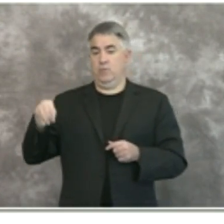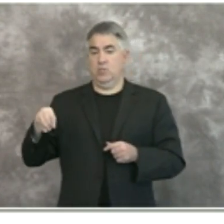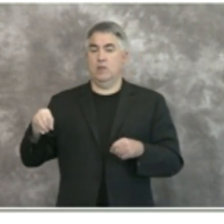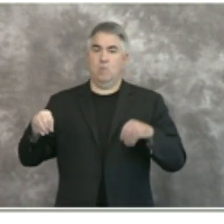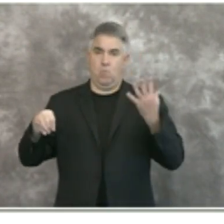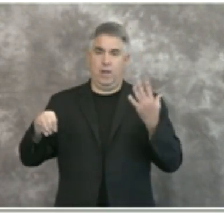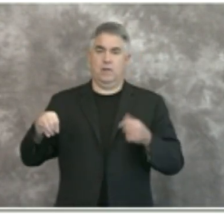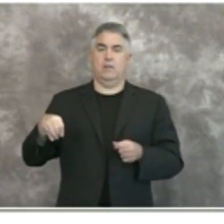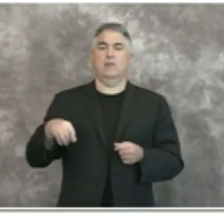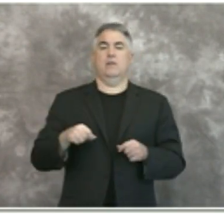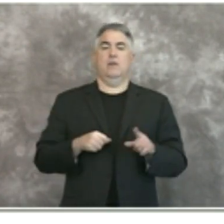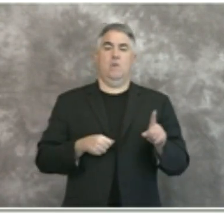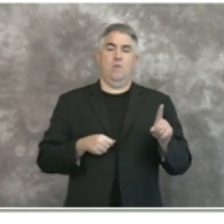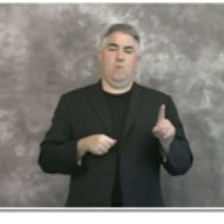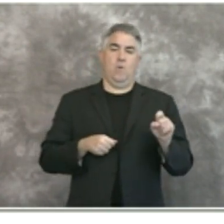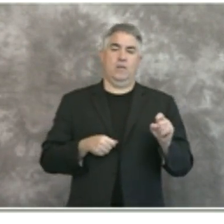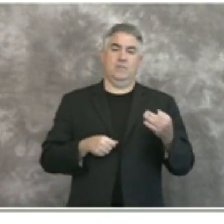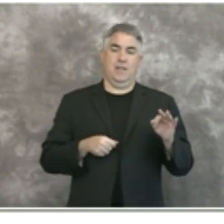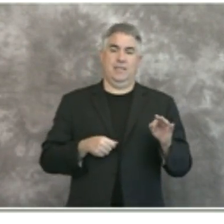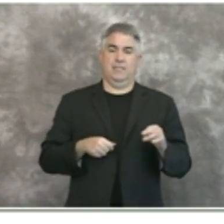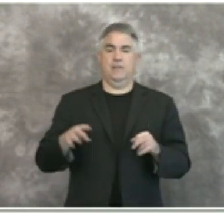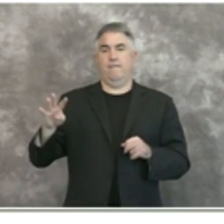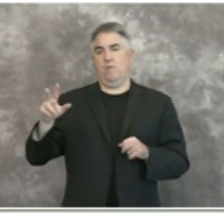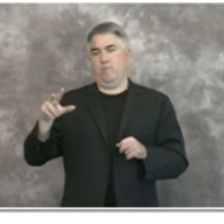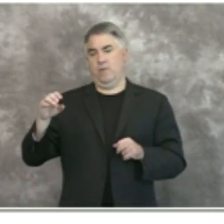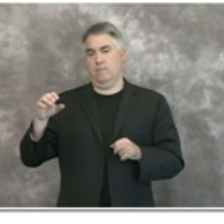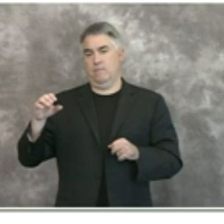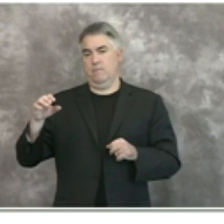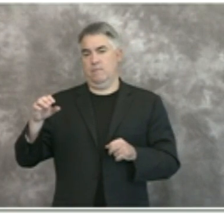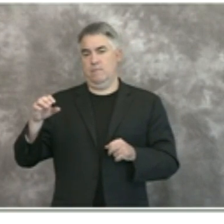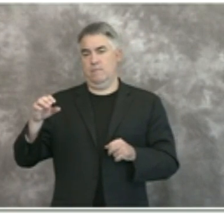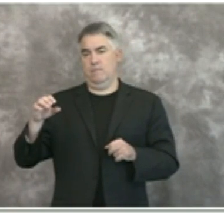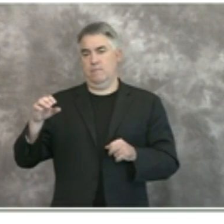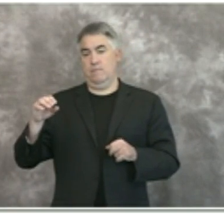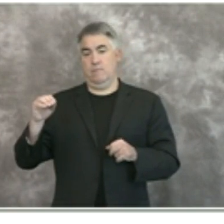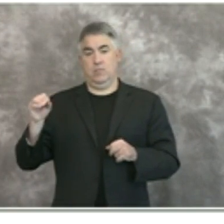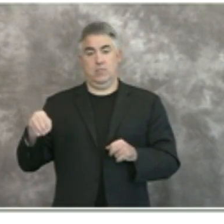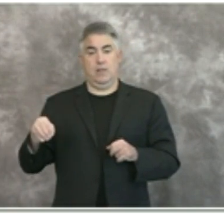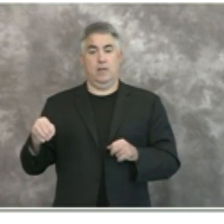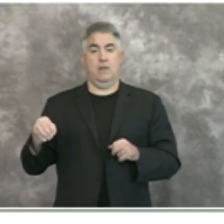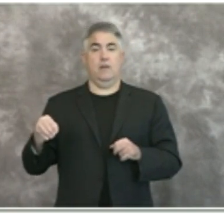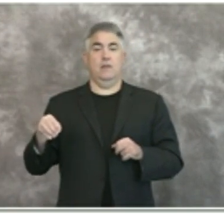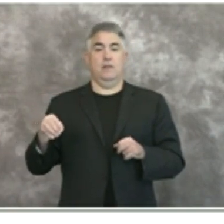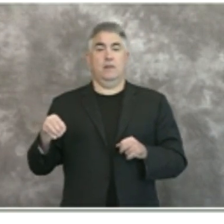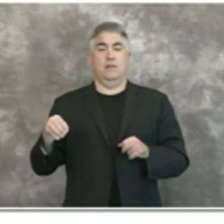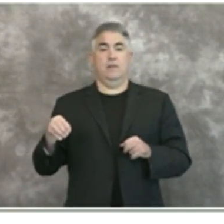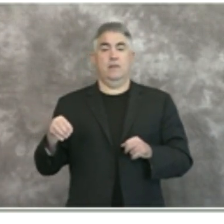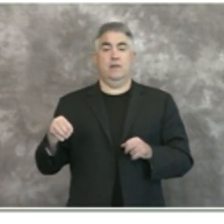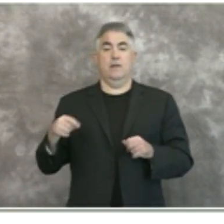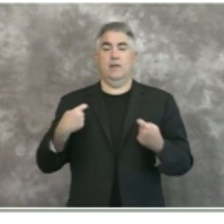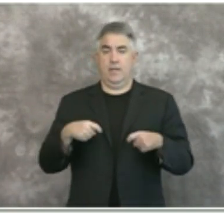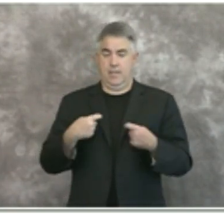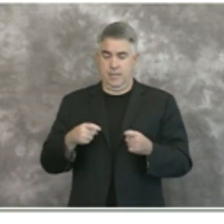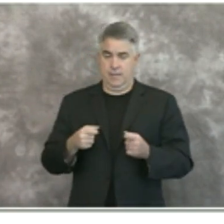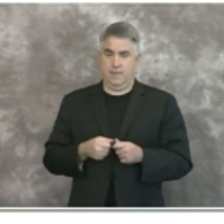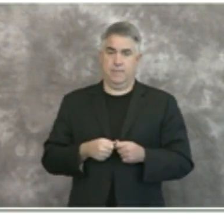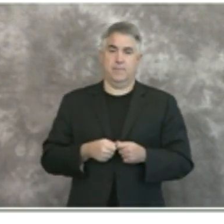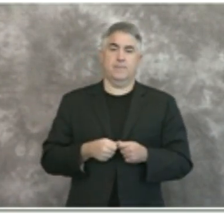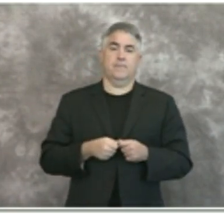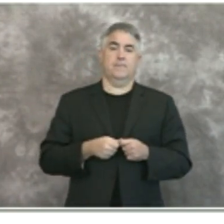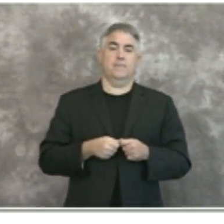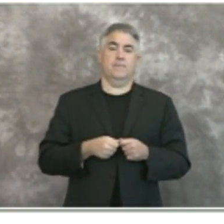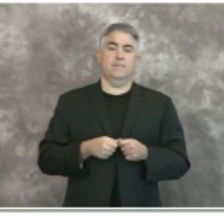119 or 43 percent also uh were uh latino or hispanic